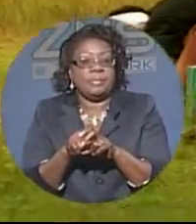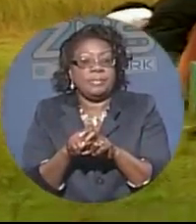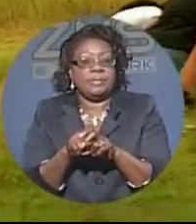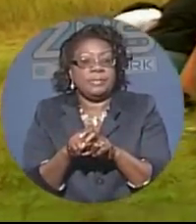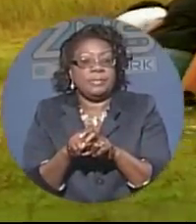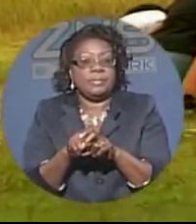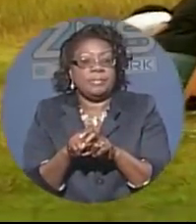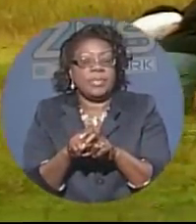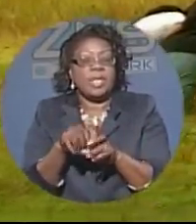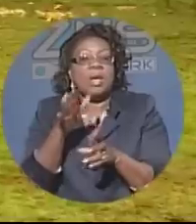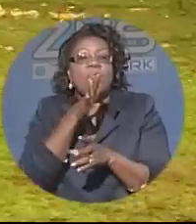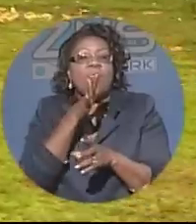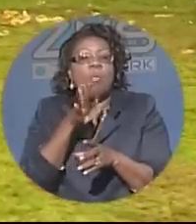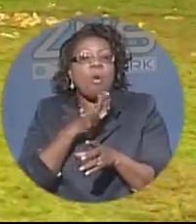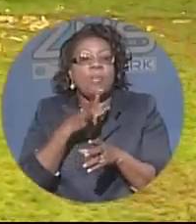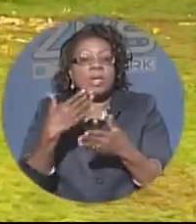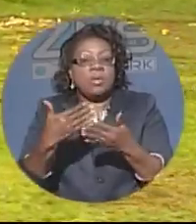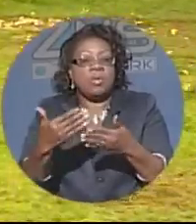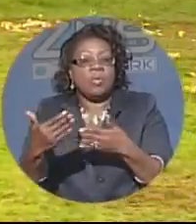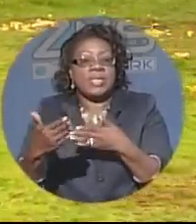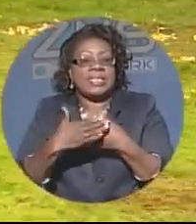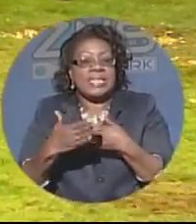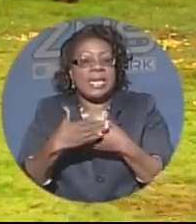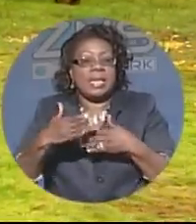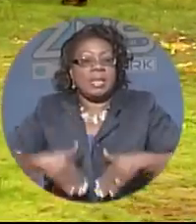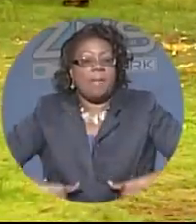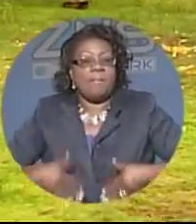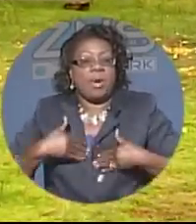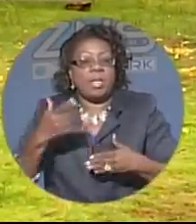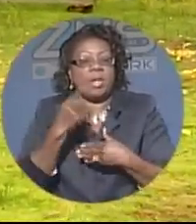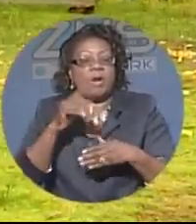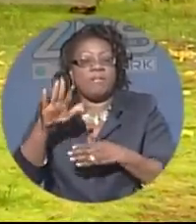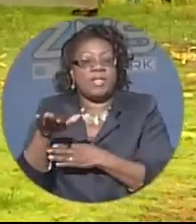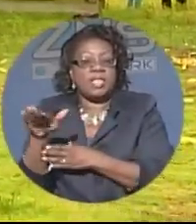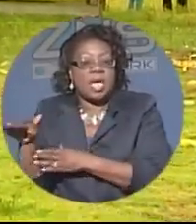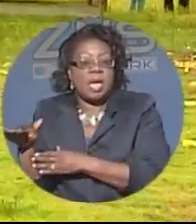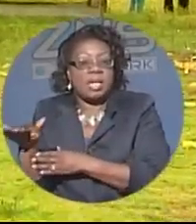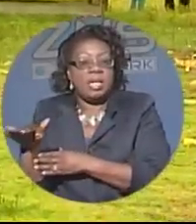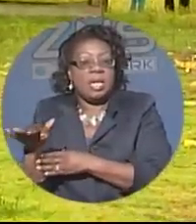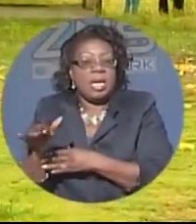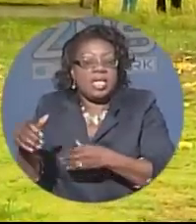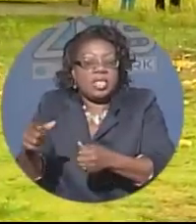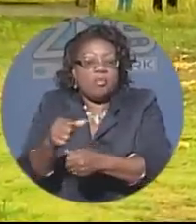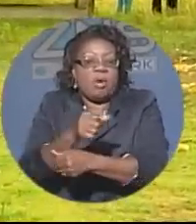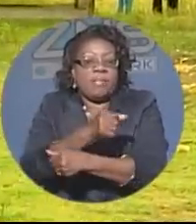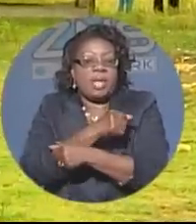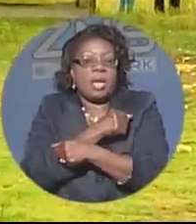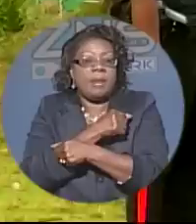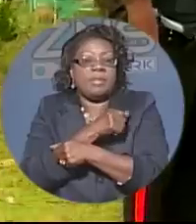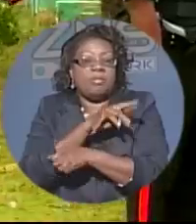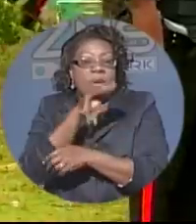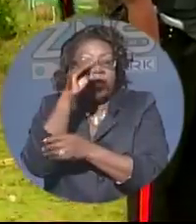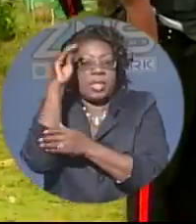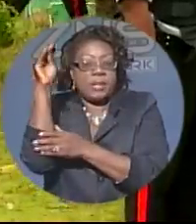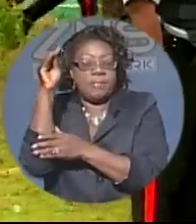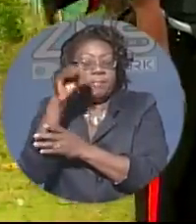A woman was also near the body of the child and she simply wrapped her arms around him.